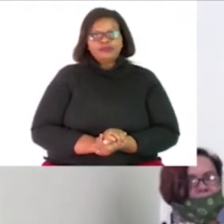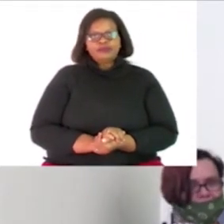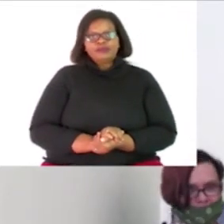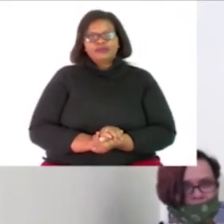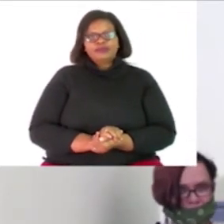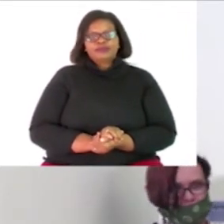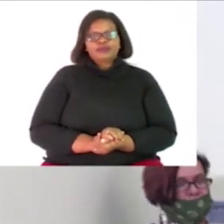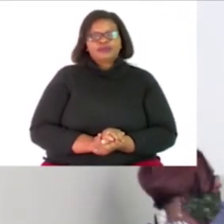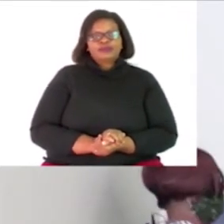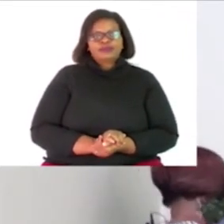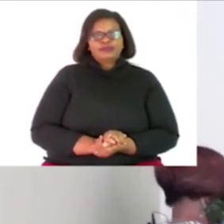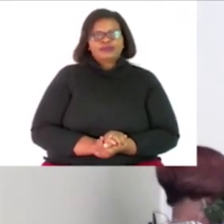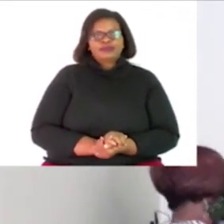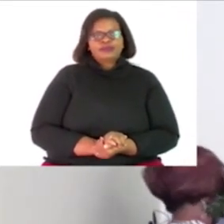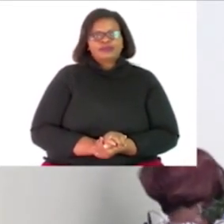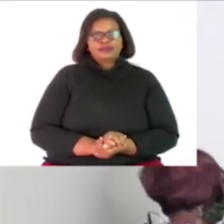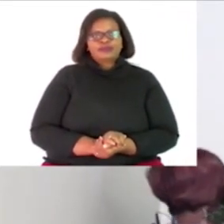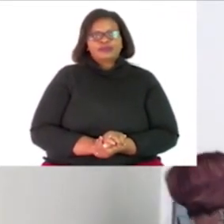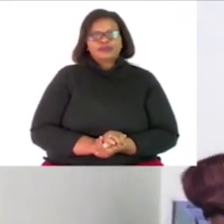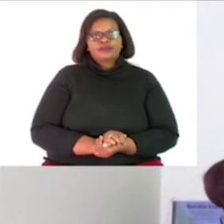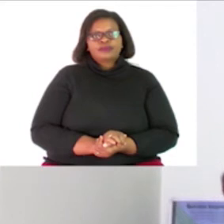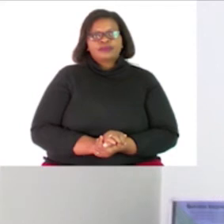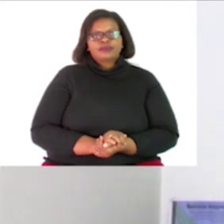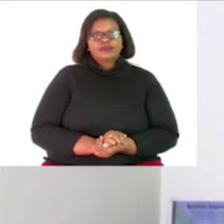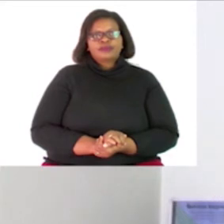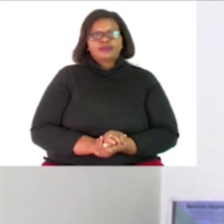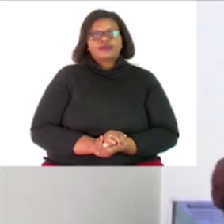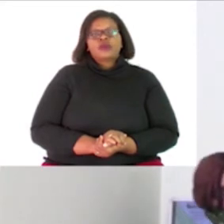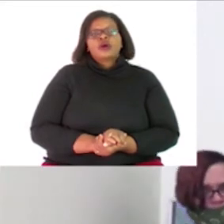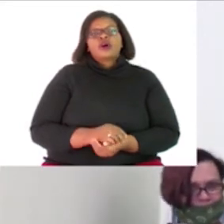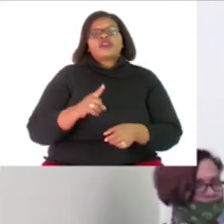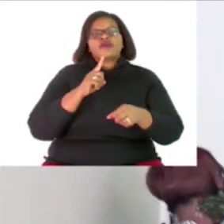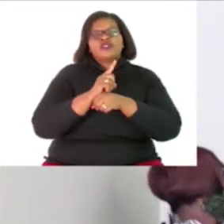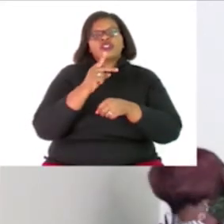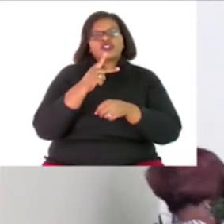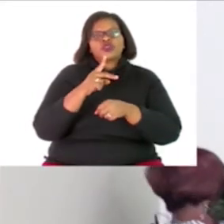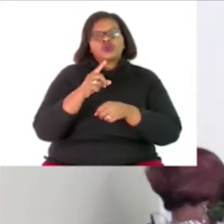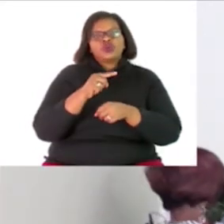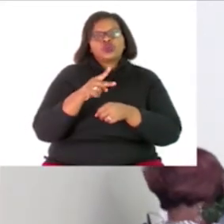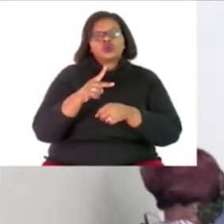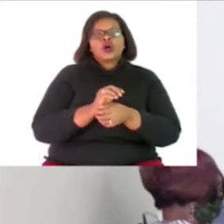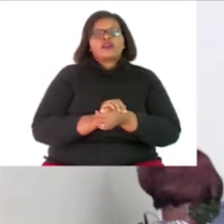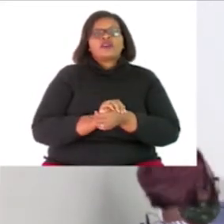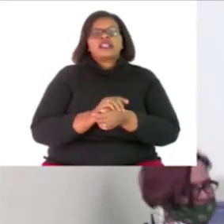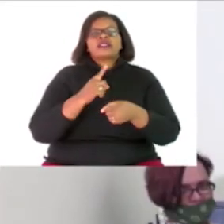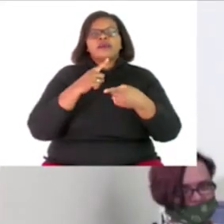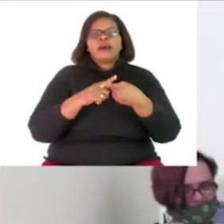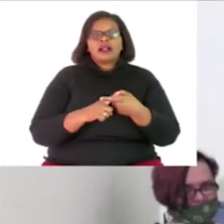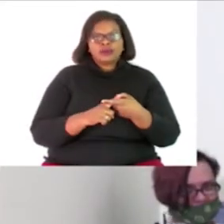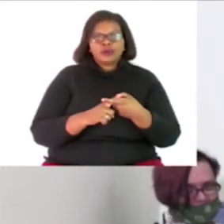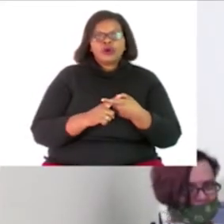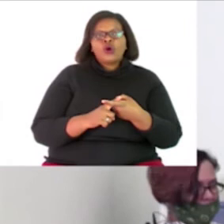by another whole number now the first twelve multiples of four and